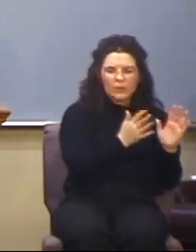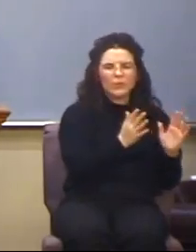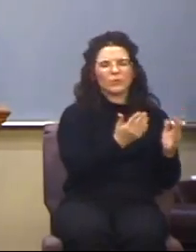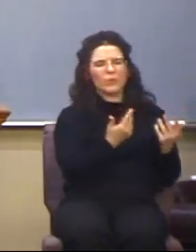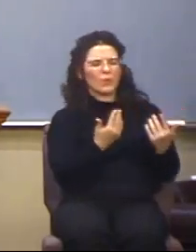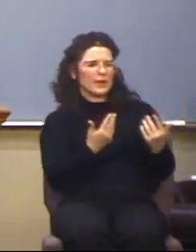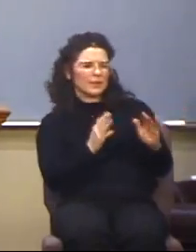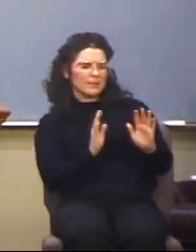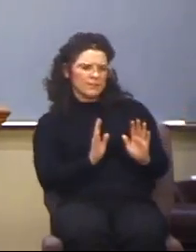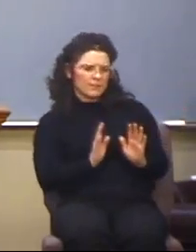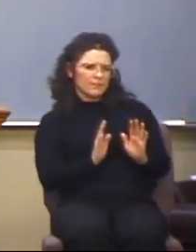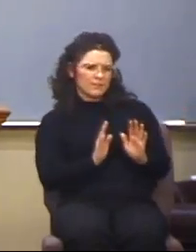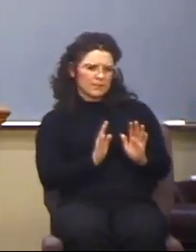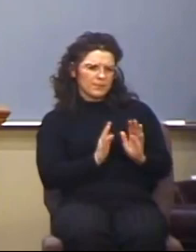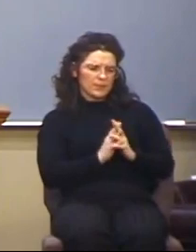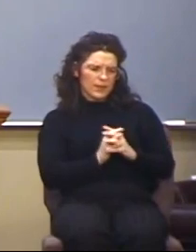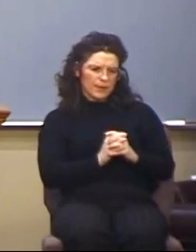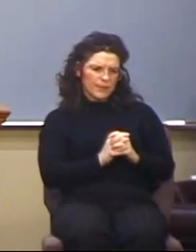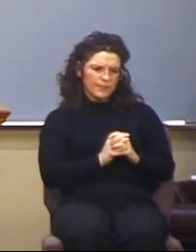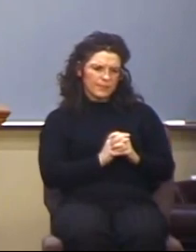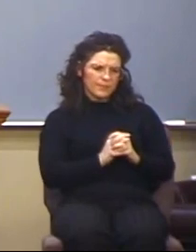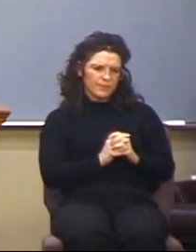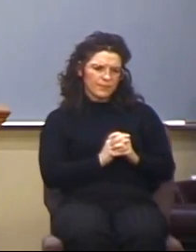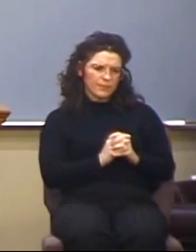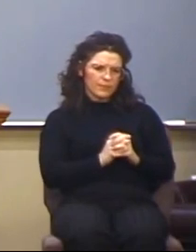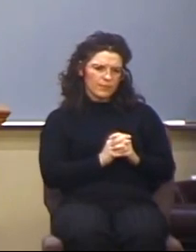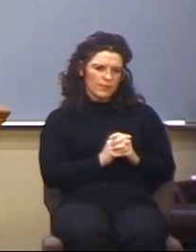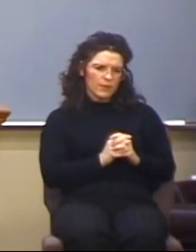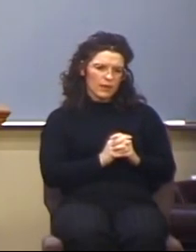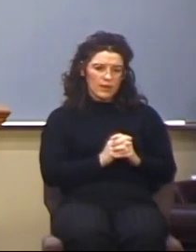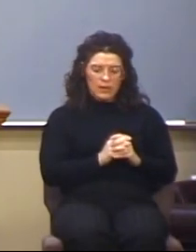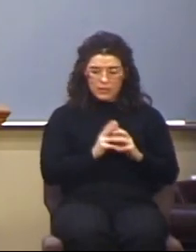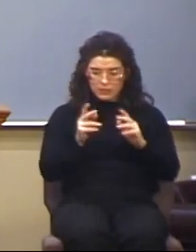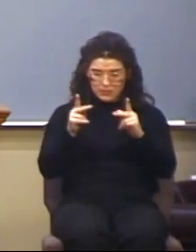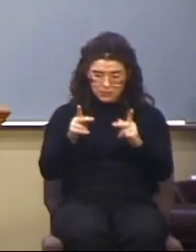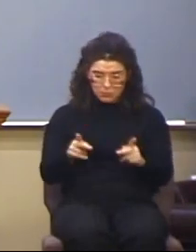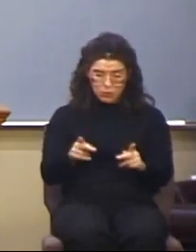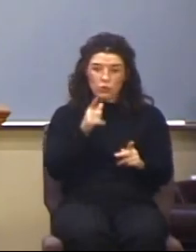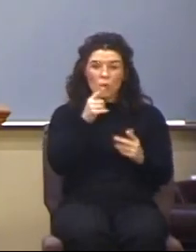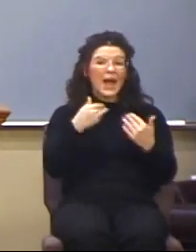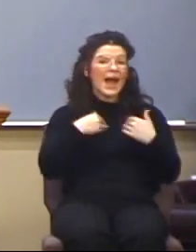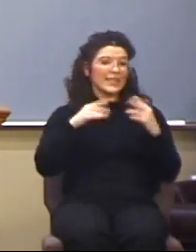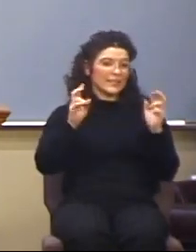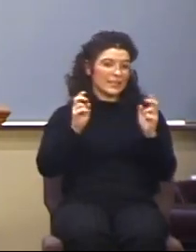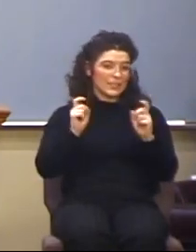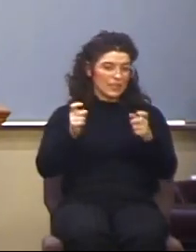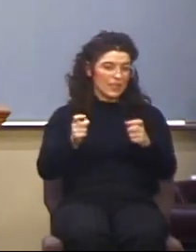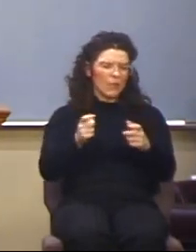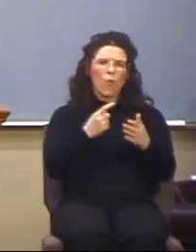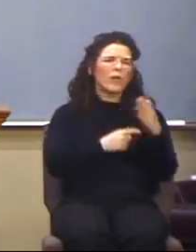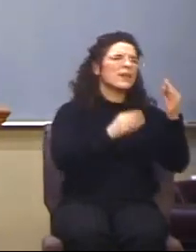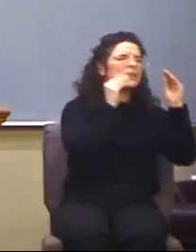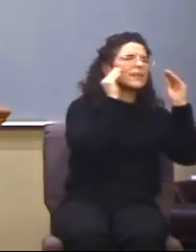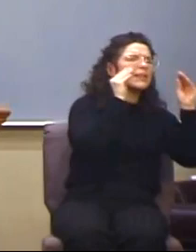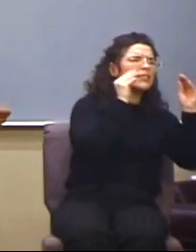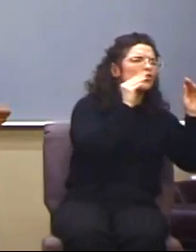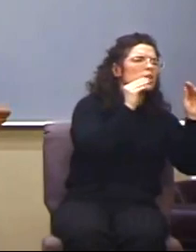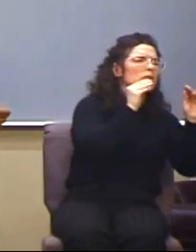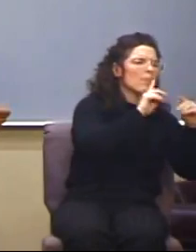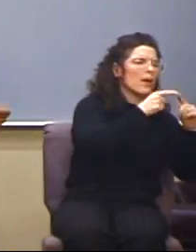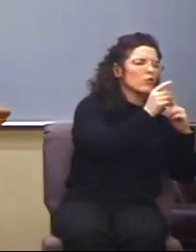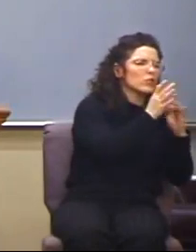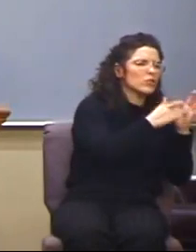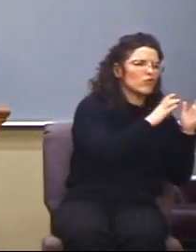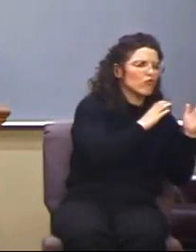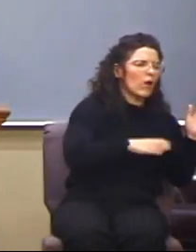being exercised, what do they teach about the Lord Jesus Christ? Go over to 1 John